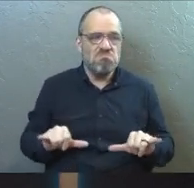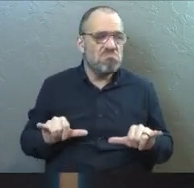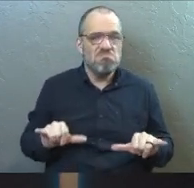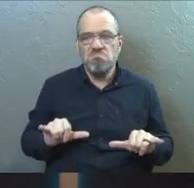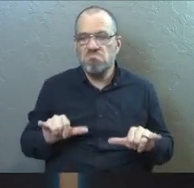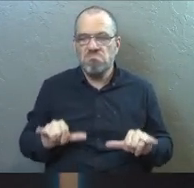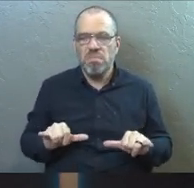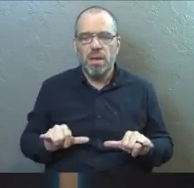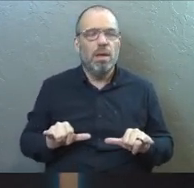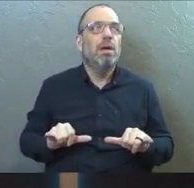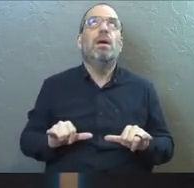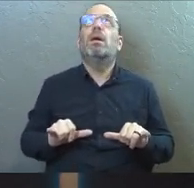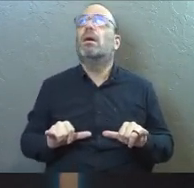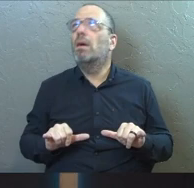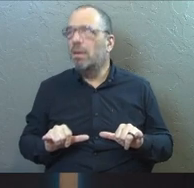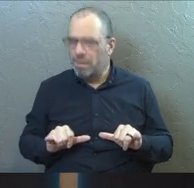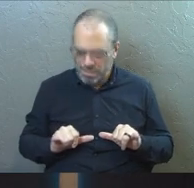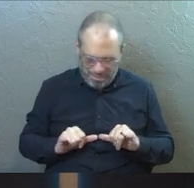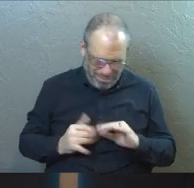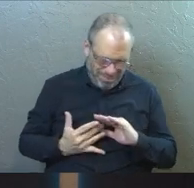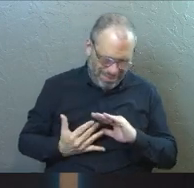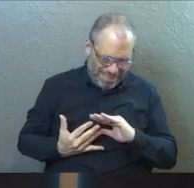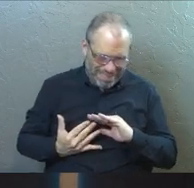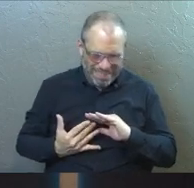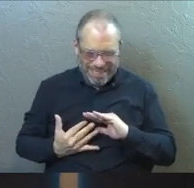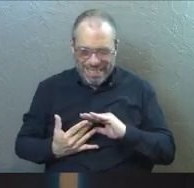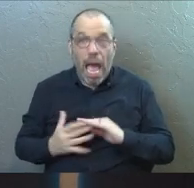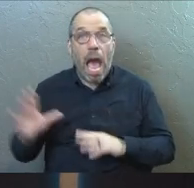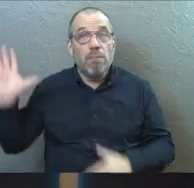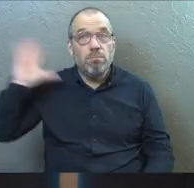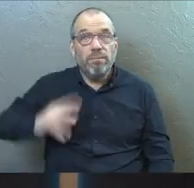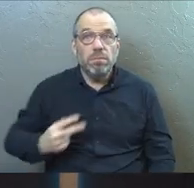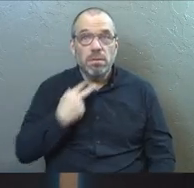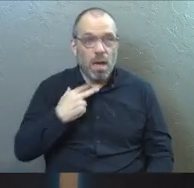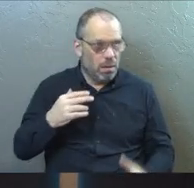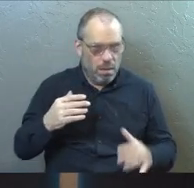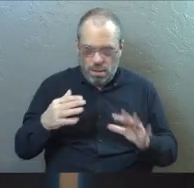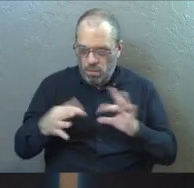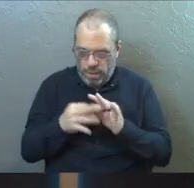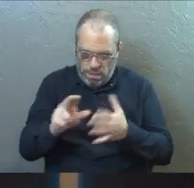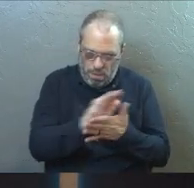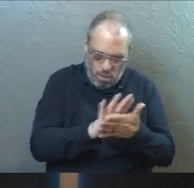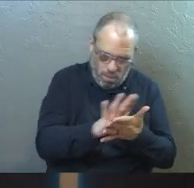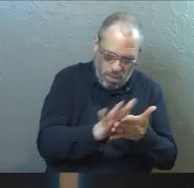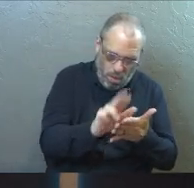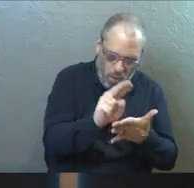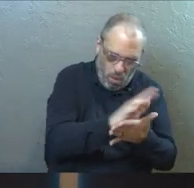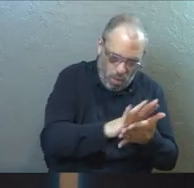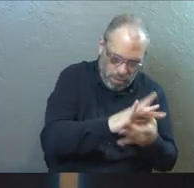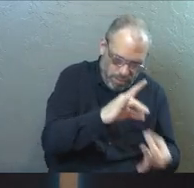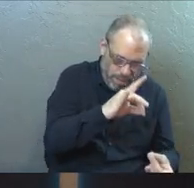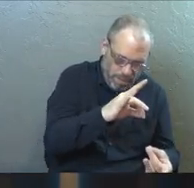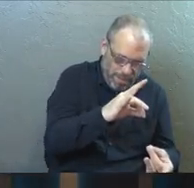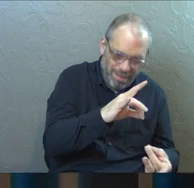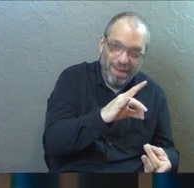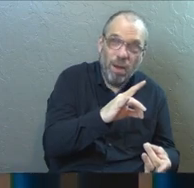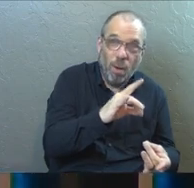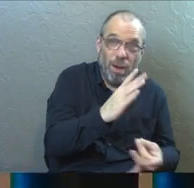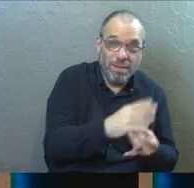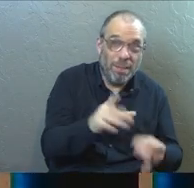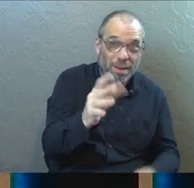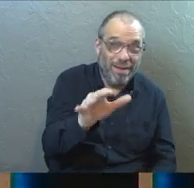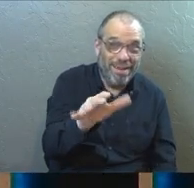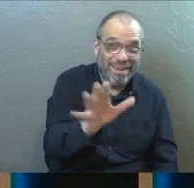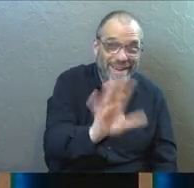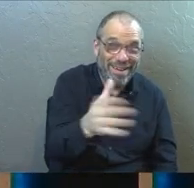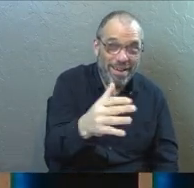Oh, it gets inside of us, doesn't it? I used to be stuck when it came to the Holy Spirit. And this is going to mess with some of